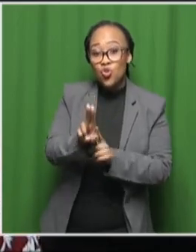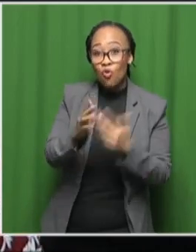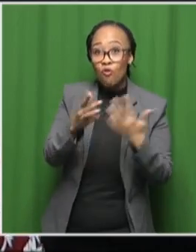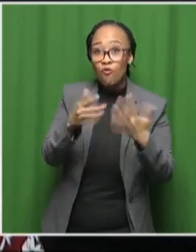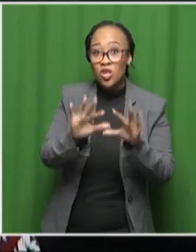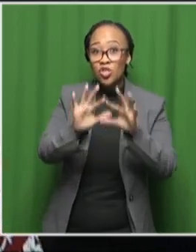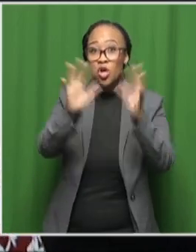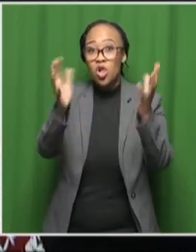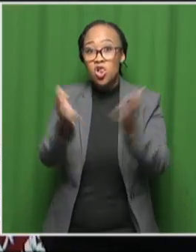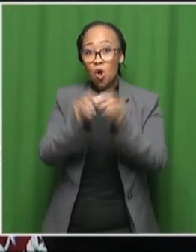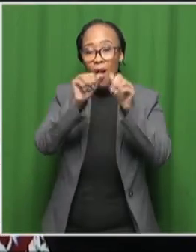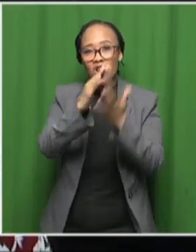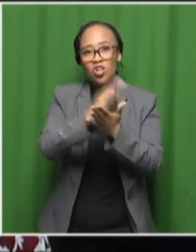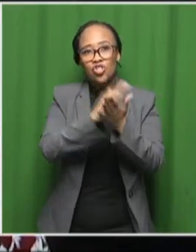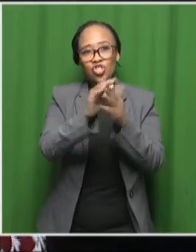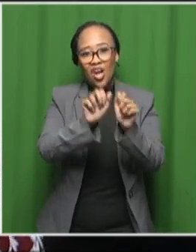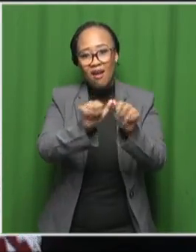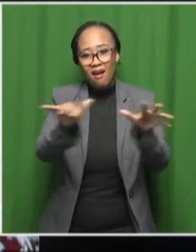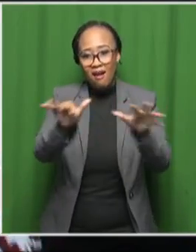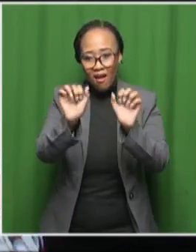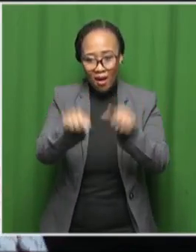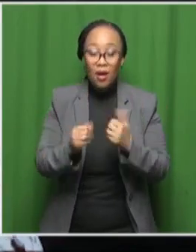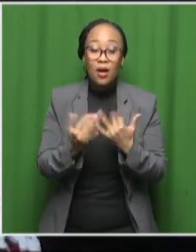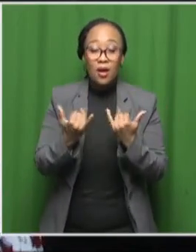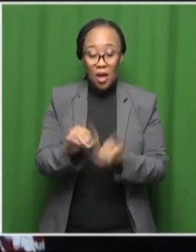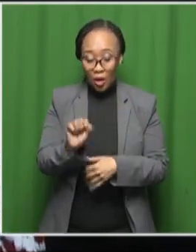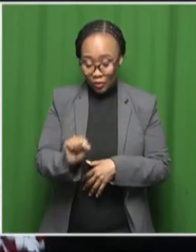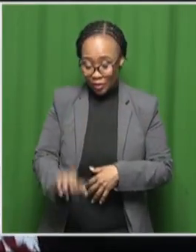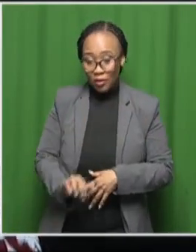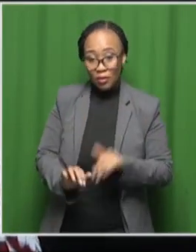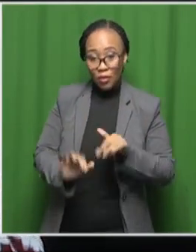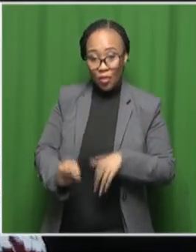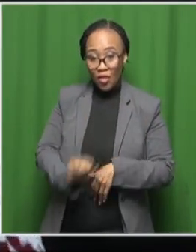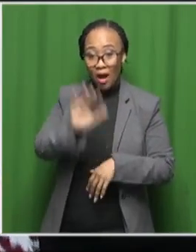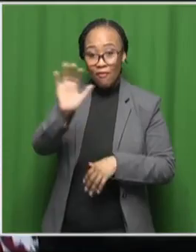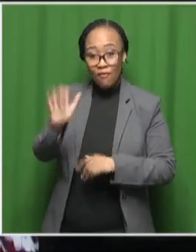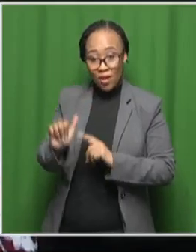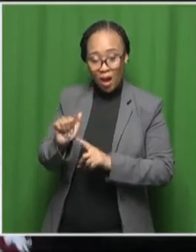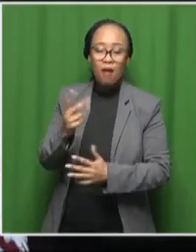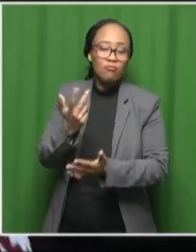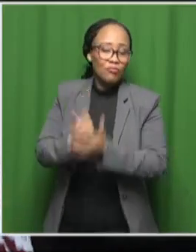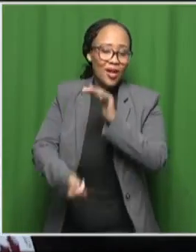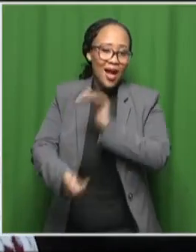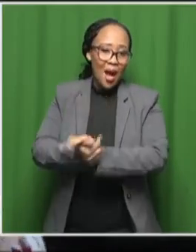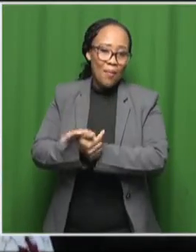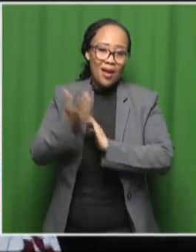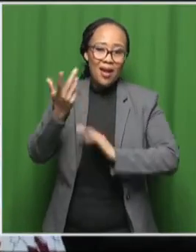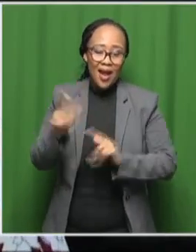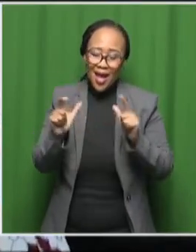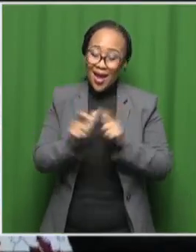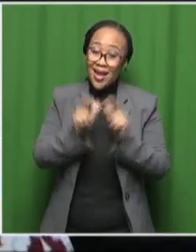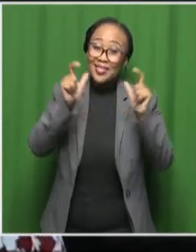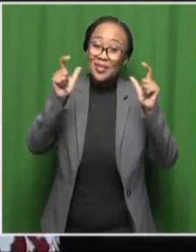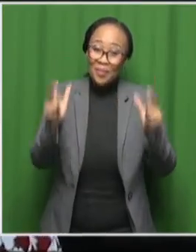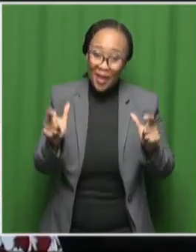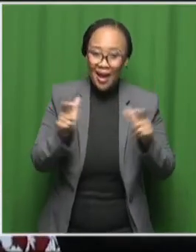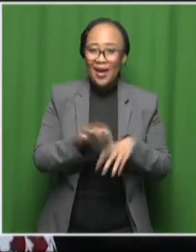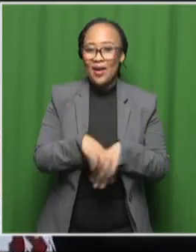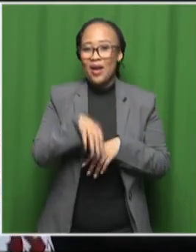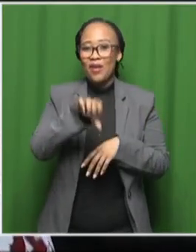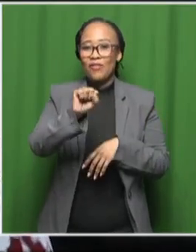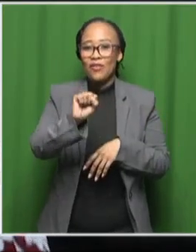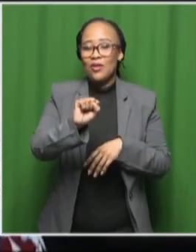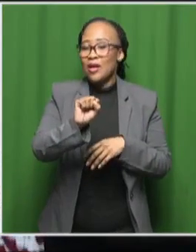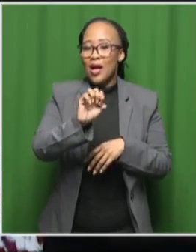so because South Africa actually happens in Africa to be the mother hub of astronomy we have salt we have SKA